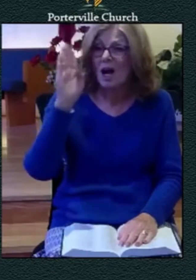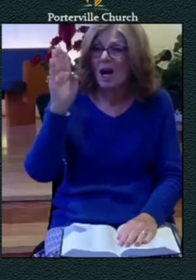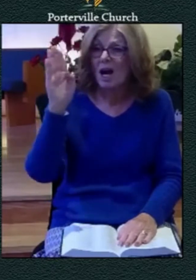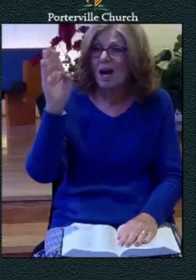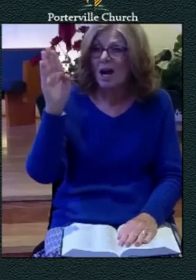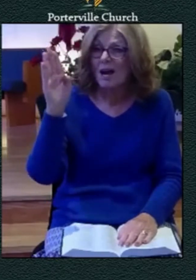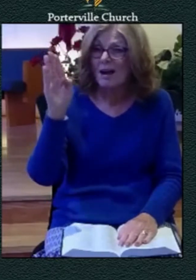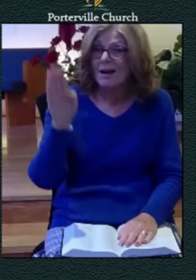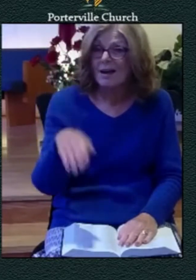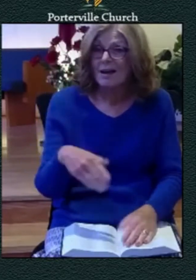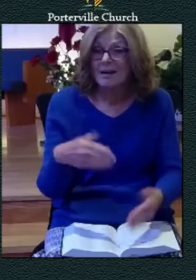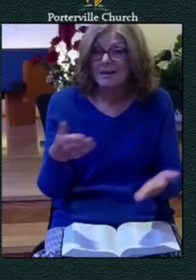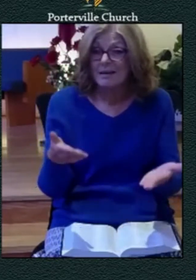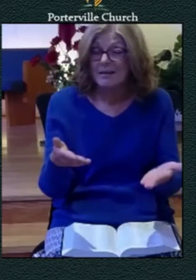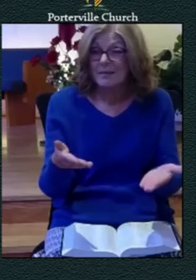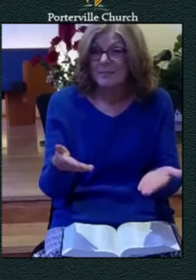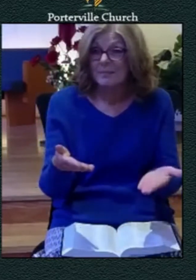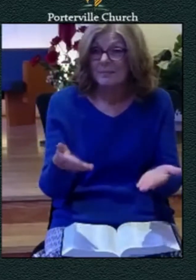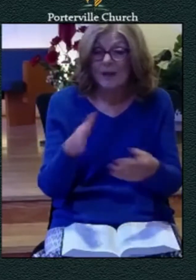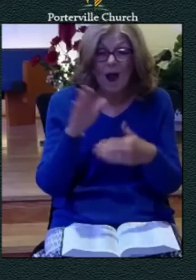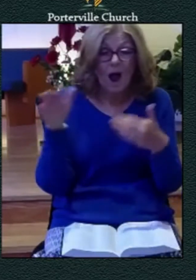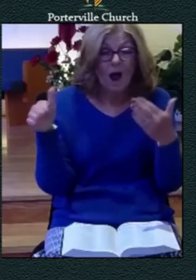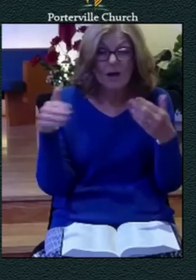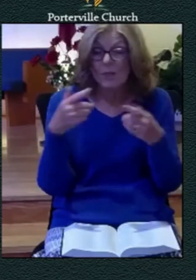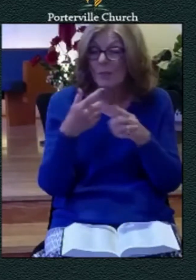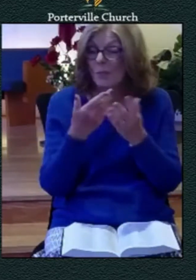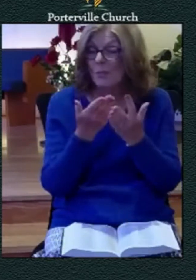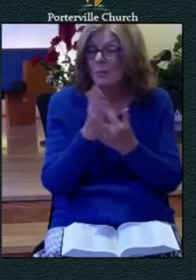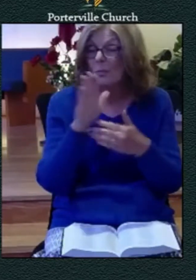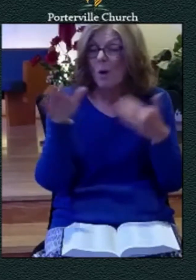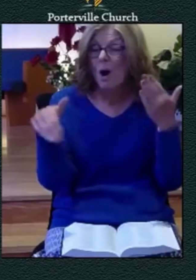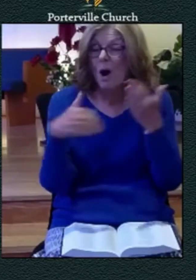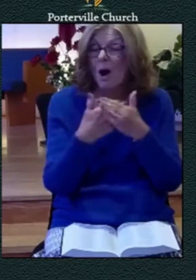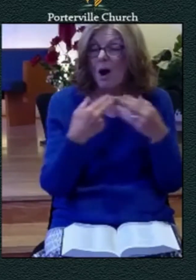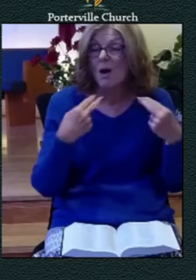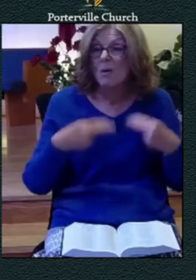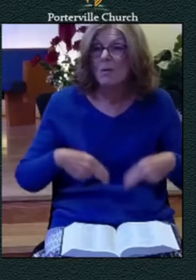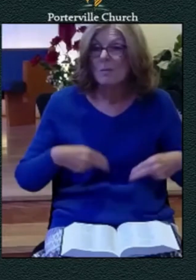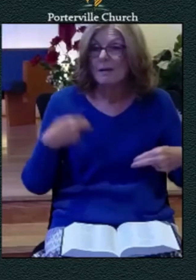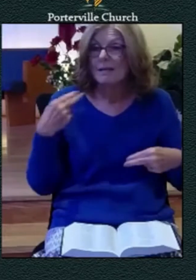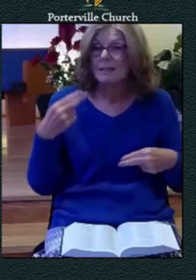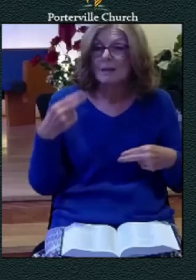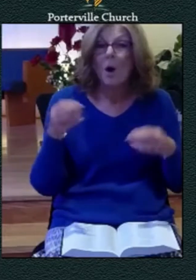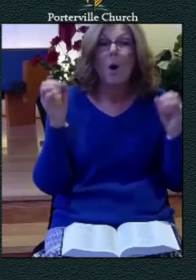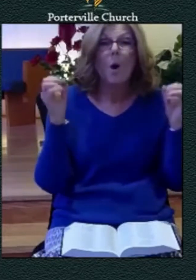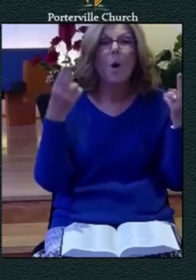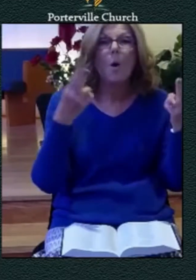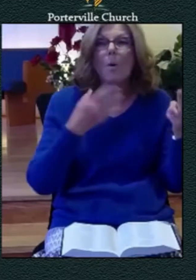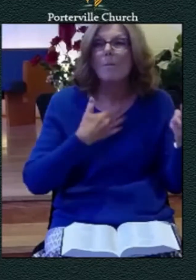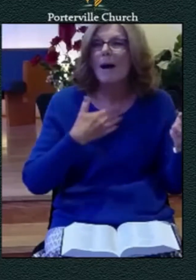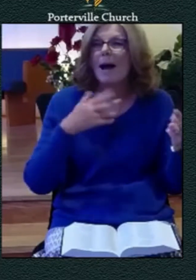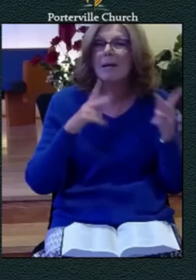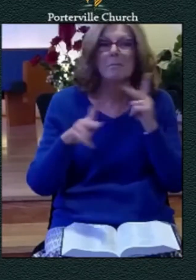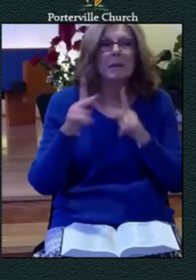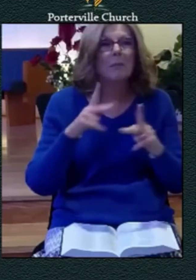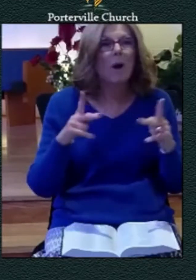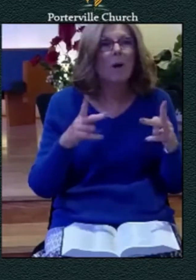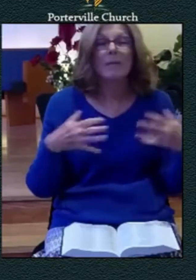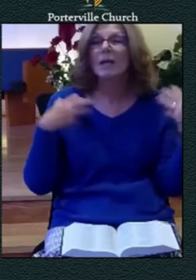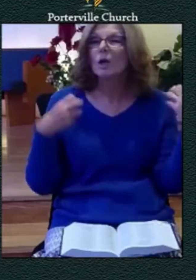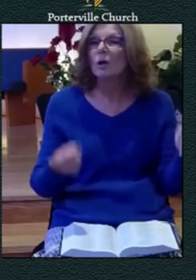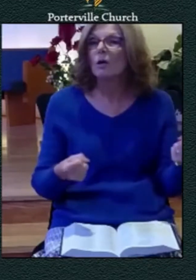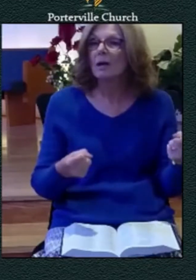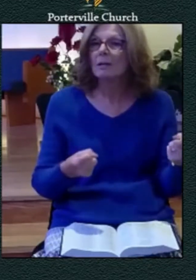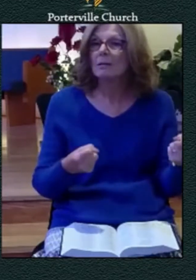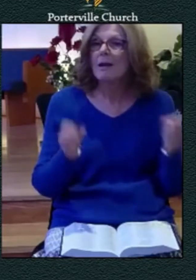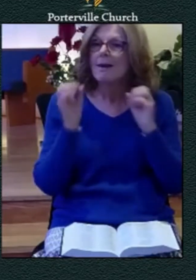the whole of human history and he tells us oh my people be of good courage there's nothing